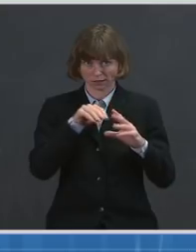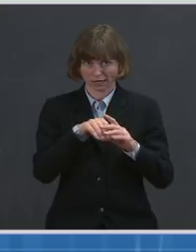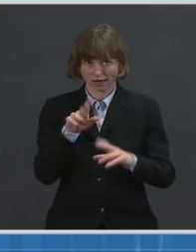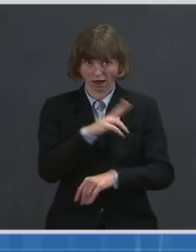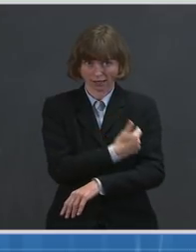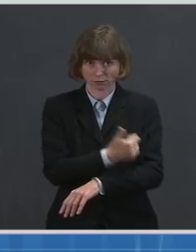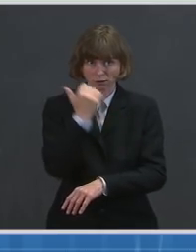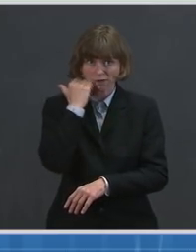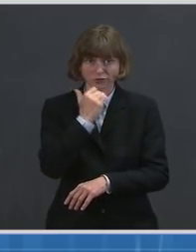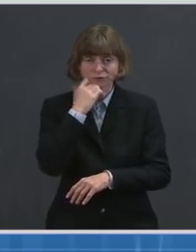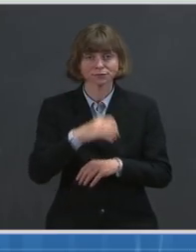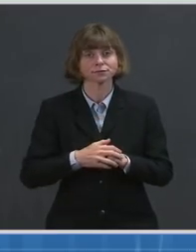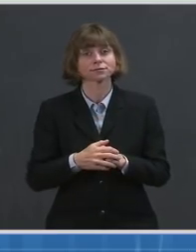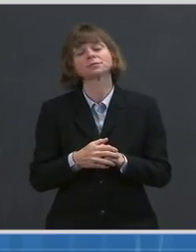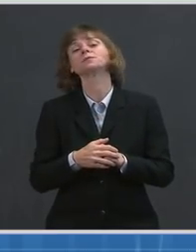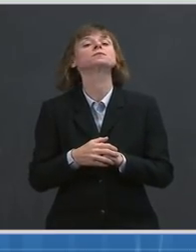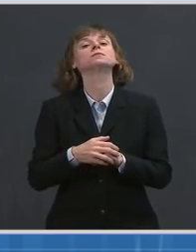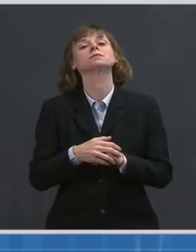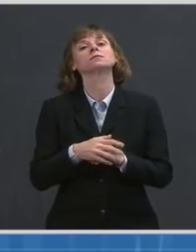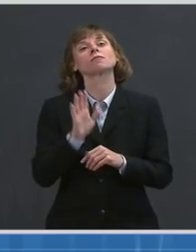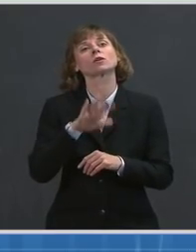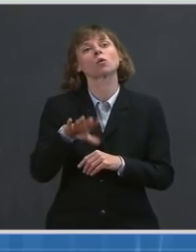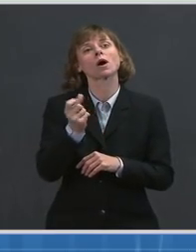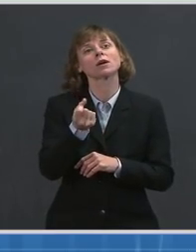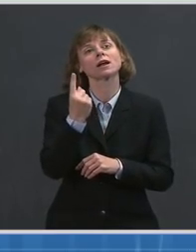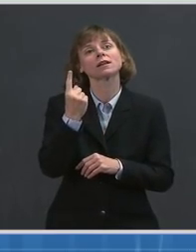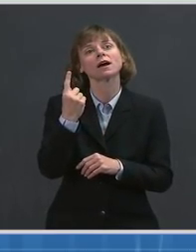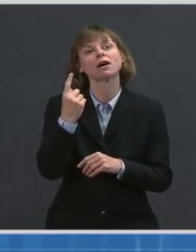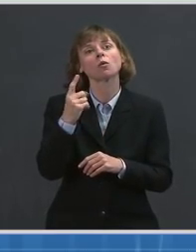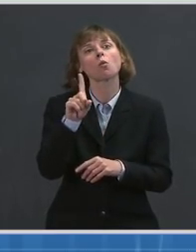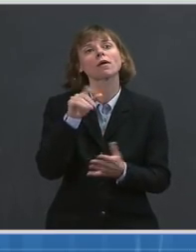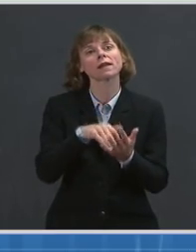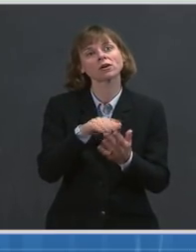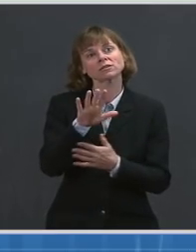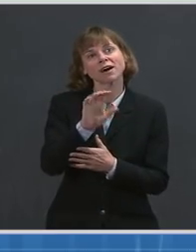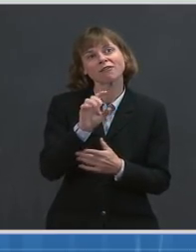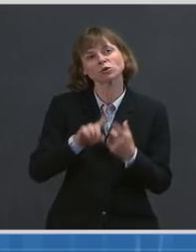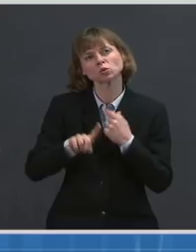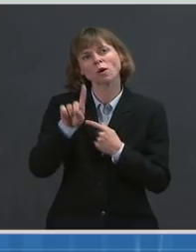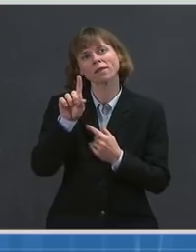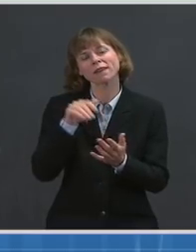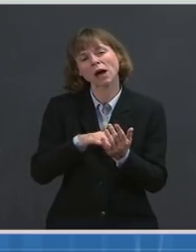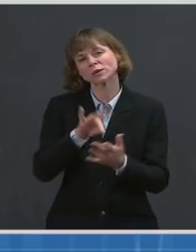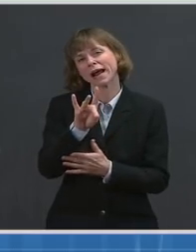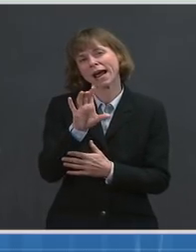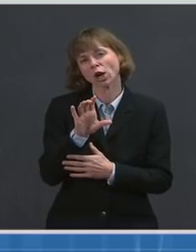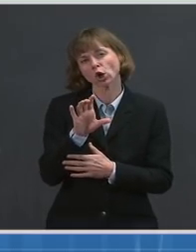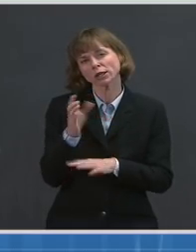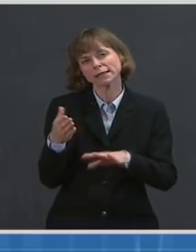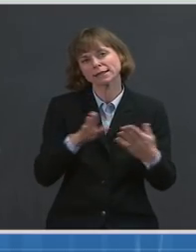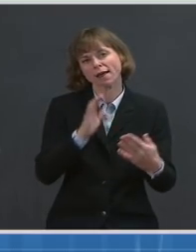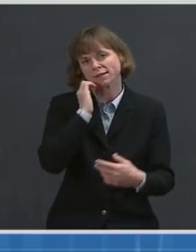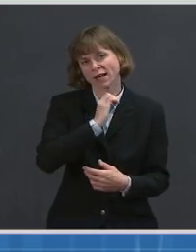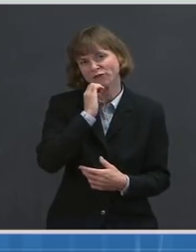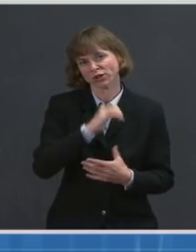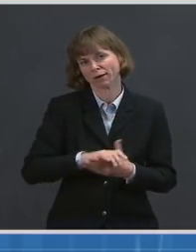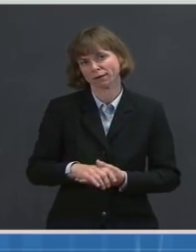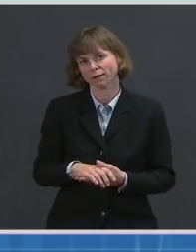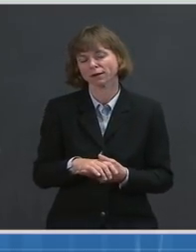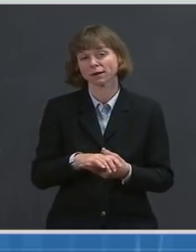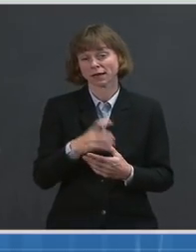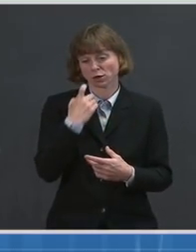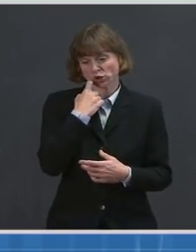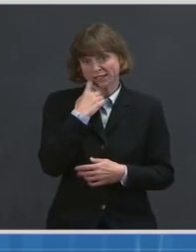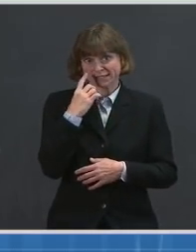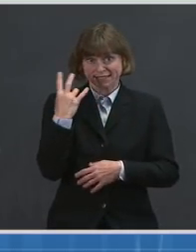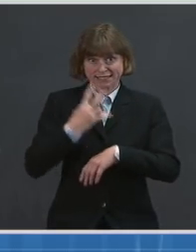continue to see around 1,500 to 1,800 deaths per day, with the latest seven-day average